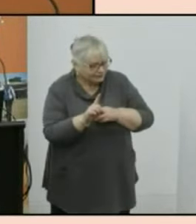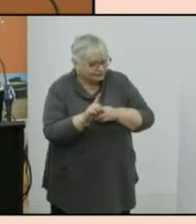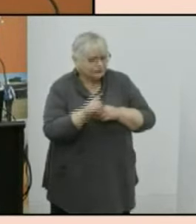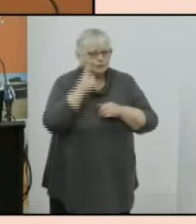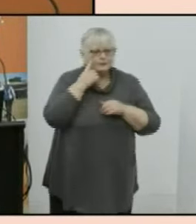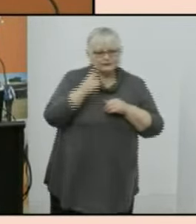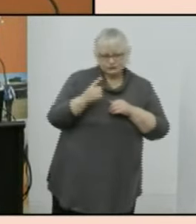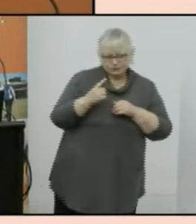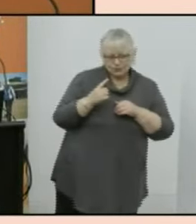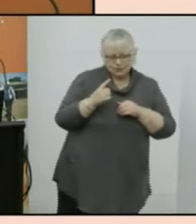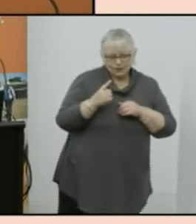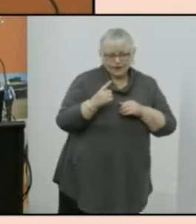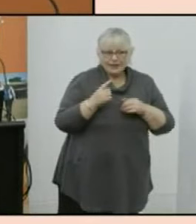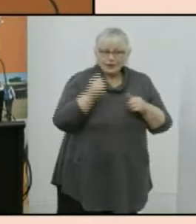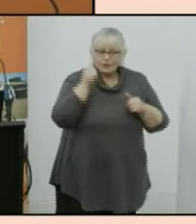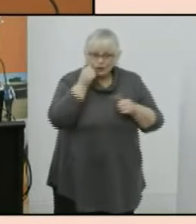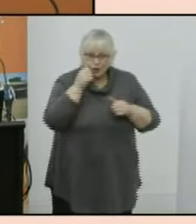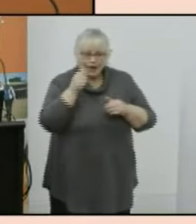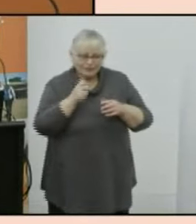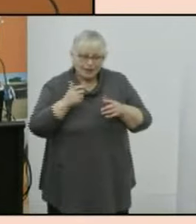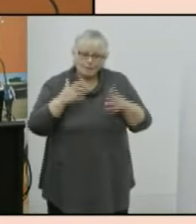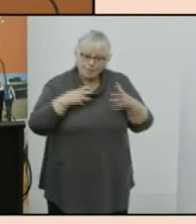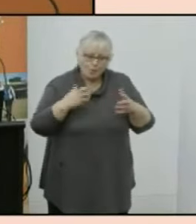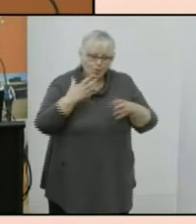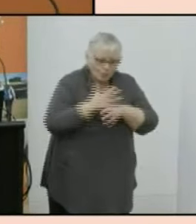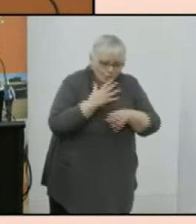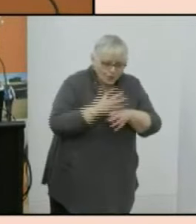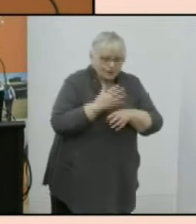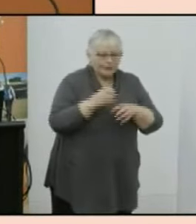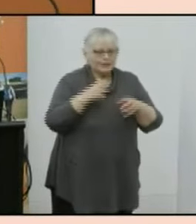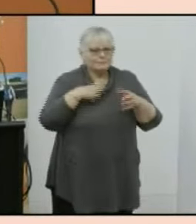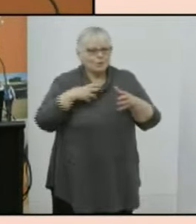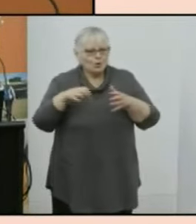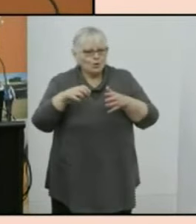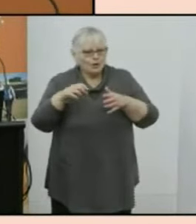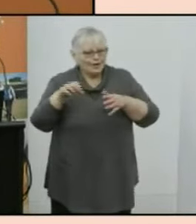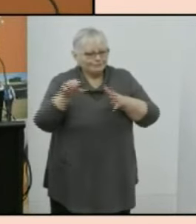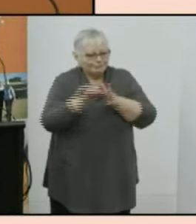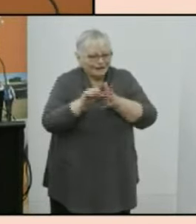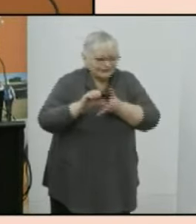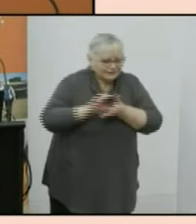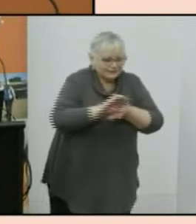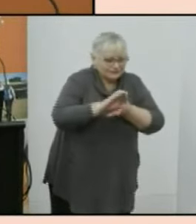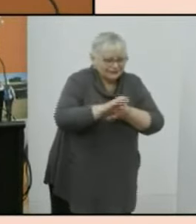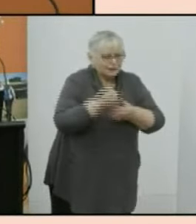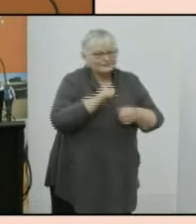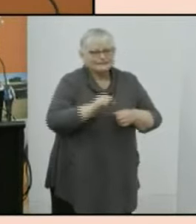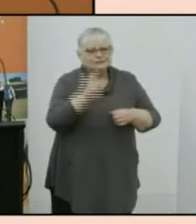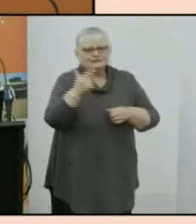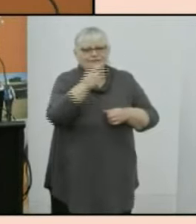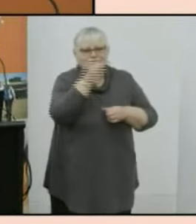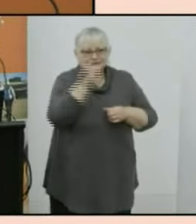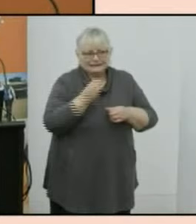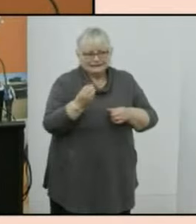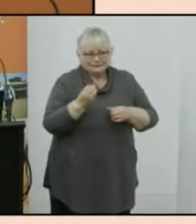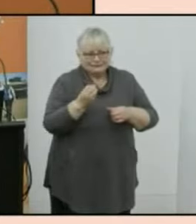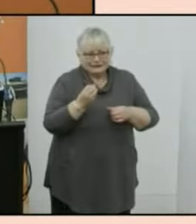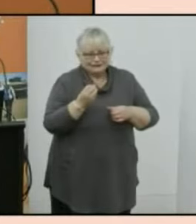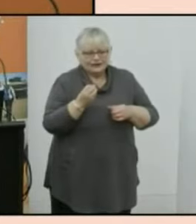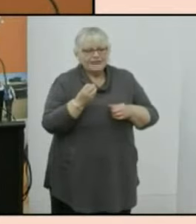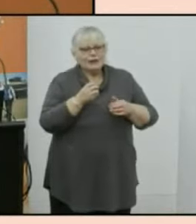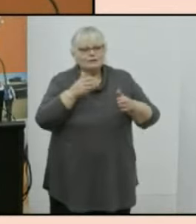panel also found that despite increased efforts and investment by the abs an estimated 17 percent net